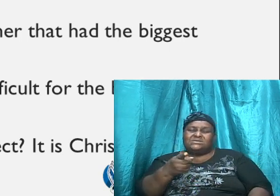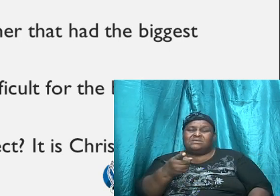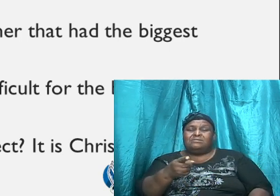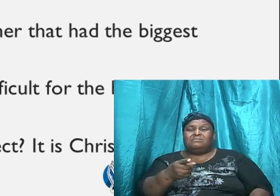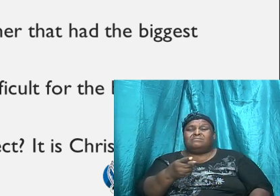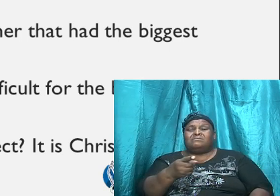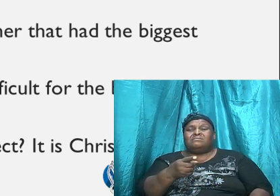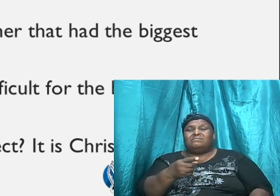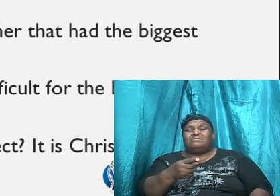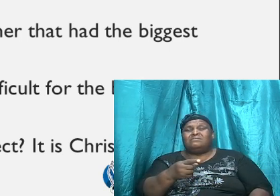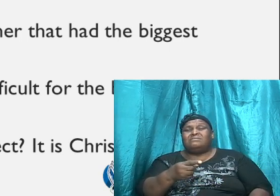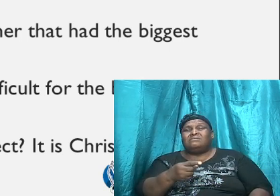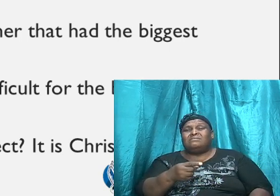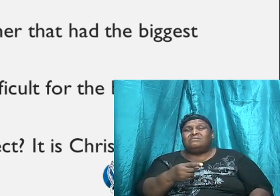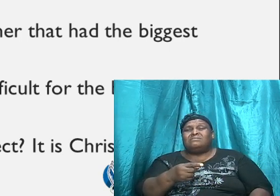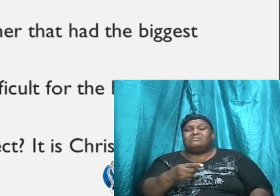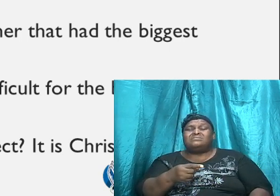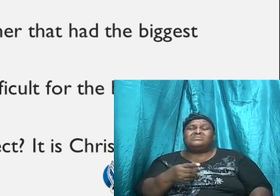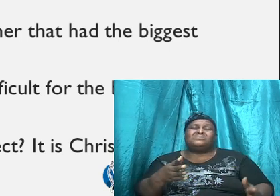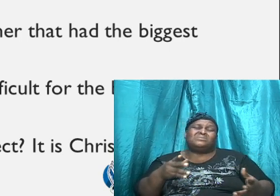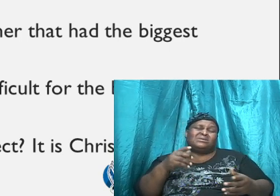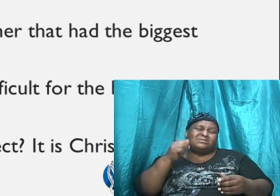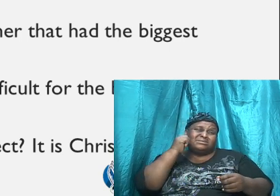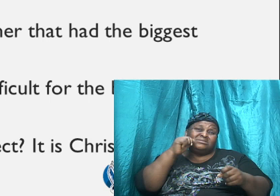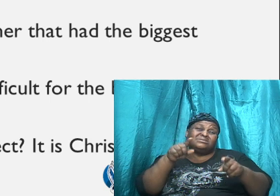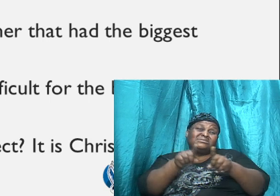what the sister that we sit